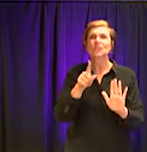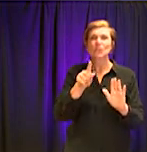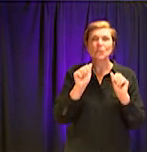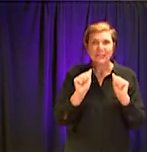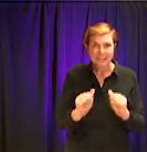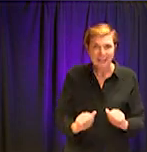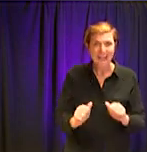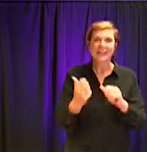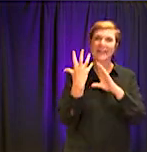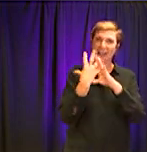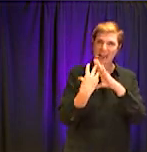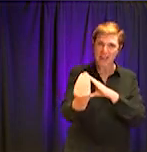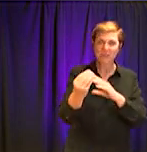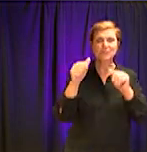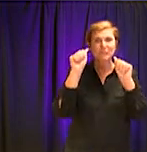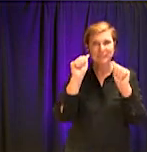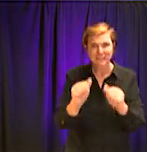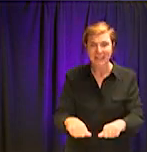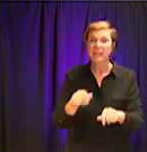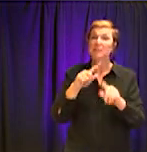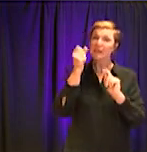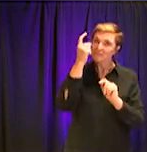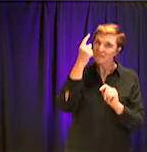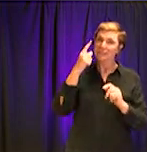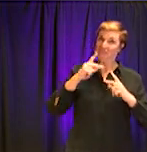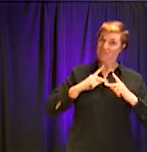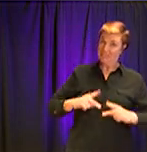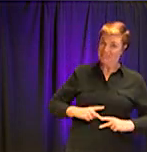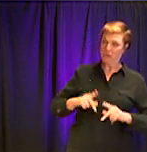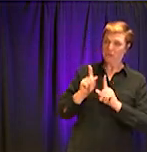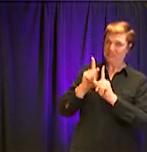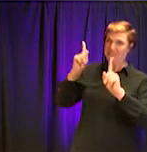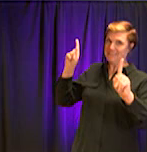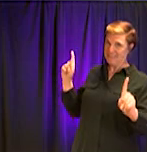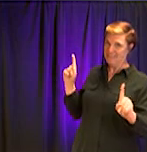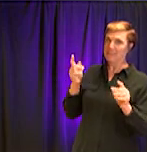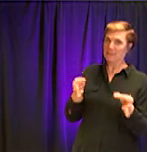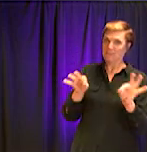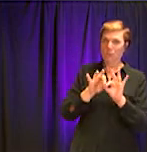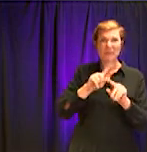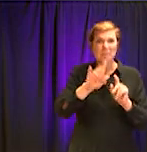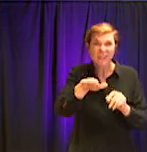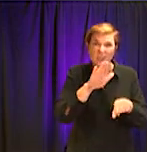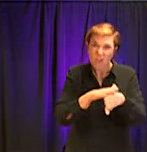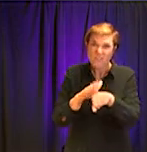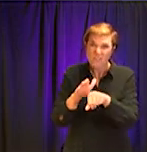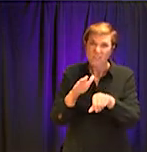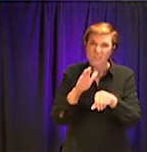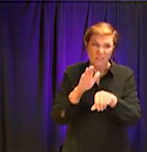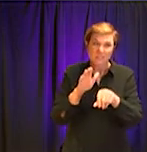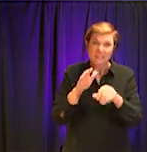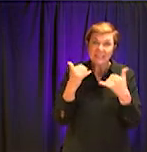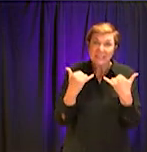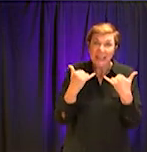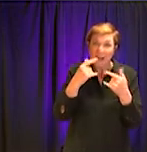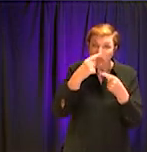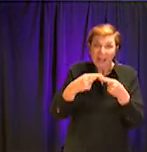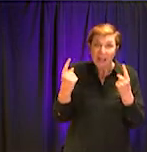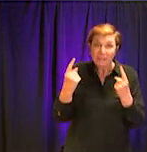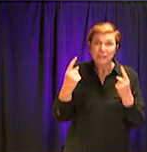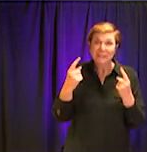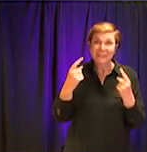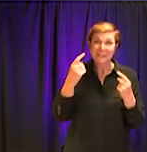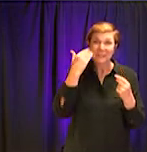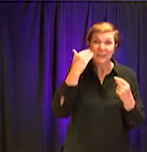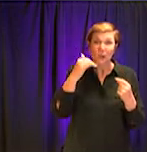distance, you know, and it's not... Keep in mind, though, it is allergy season, and so you may come back still sneezing and be